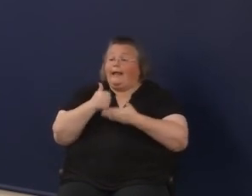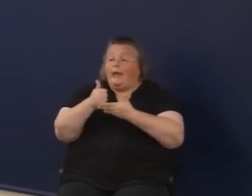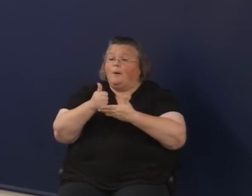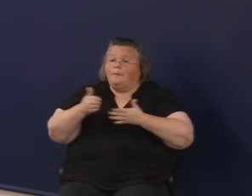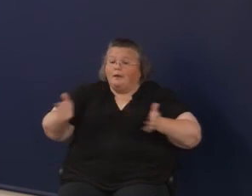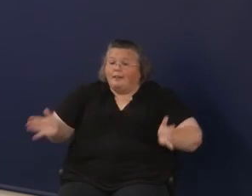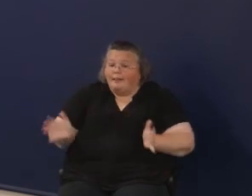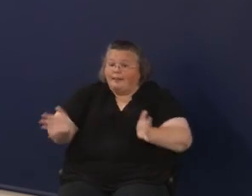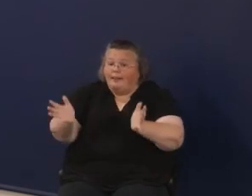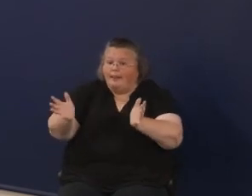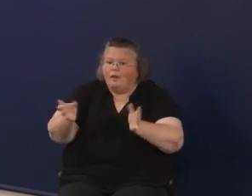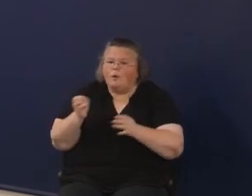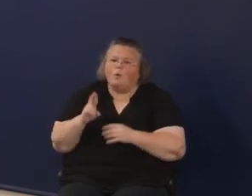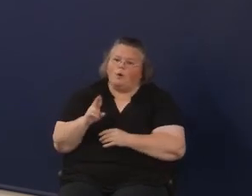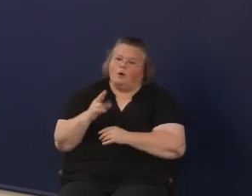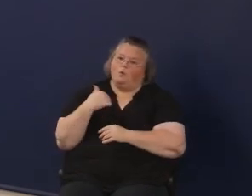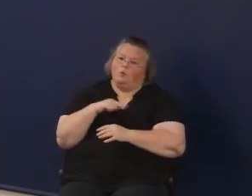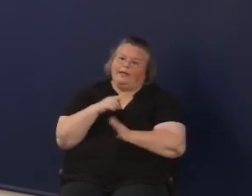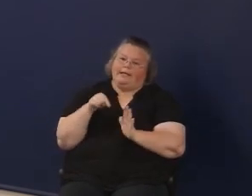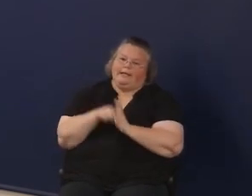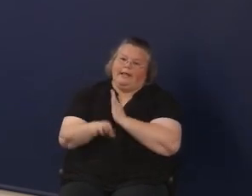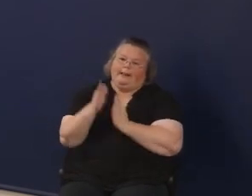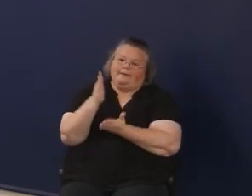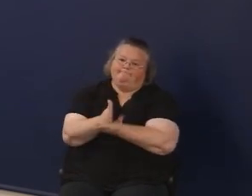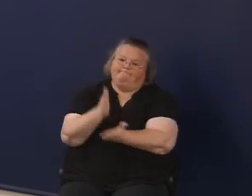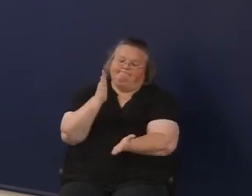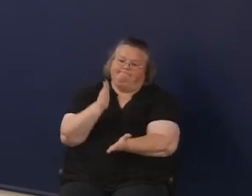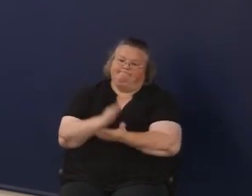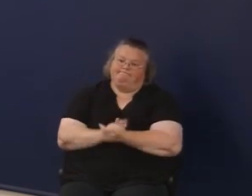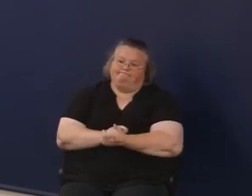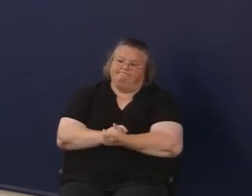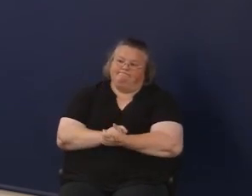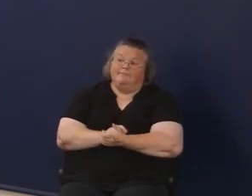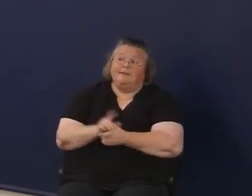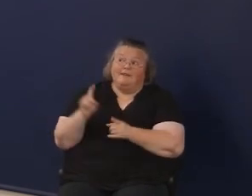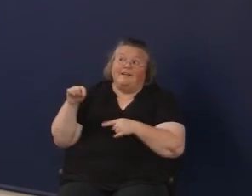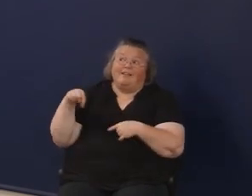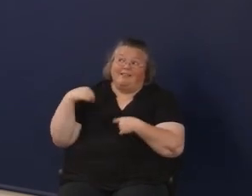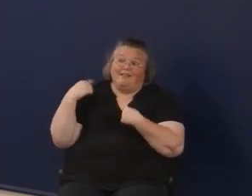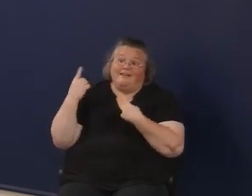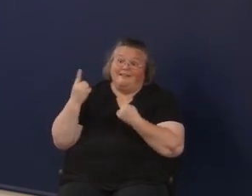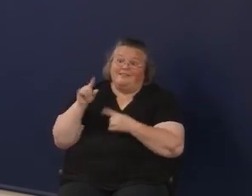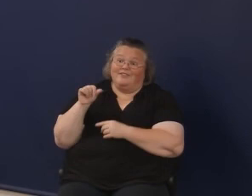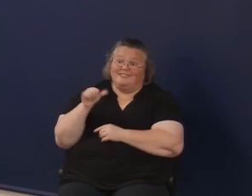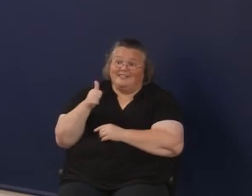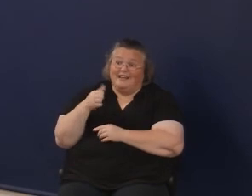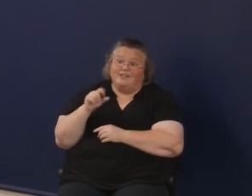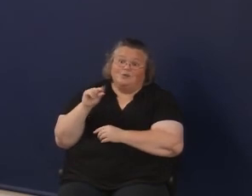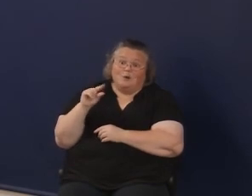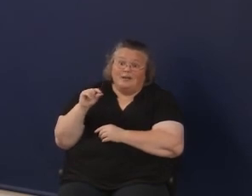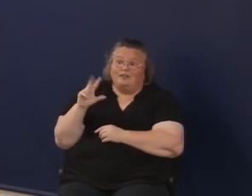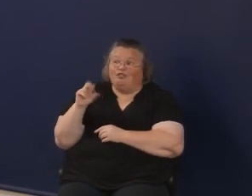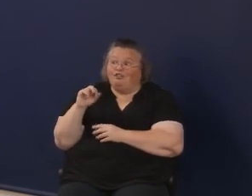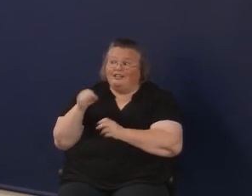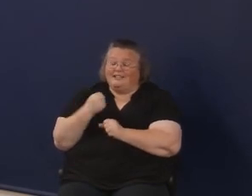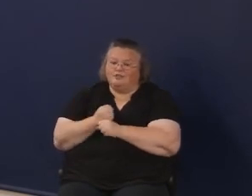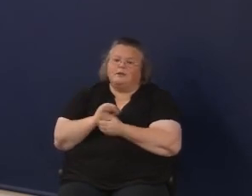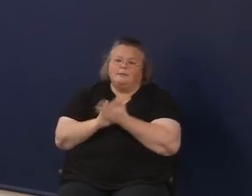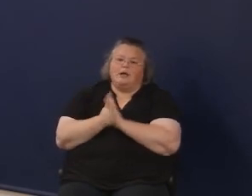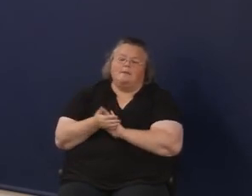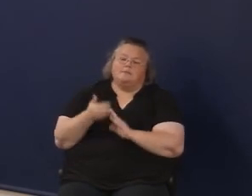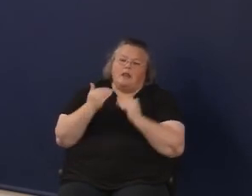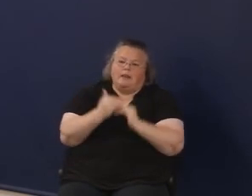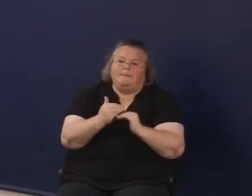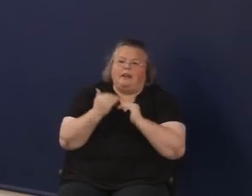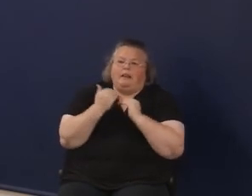can kill it. And we've seen a lot of over the past couple of decades, a lot of squashing of that or limiting it or trying